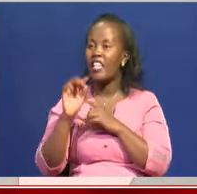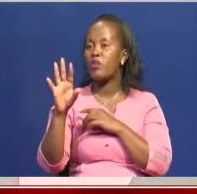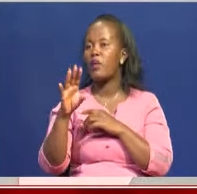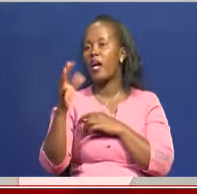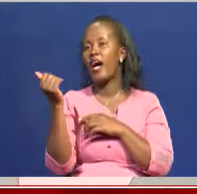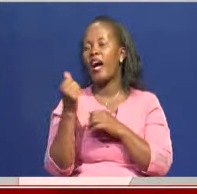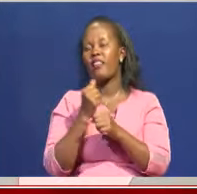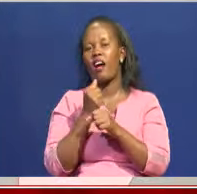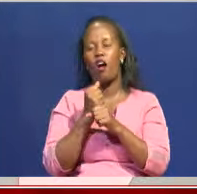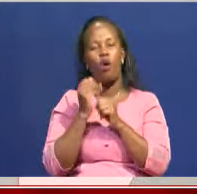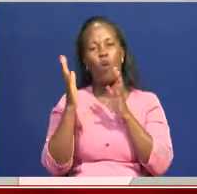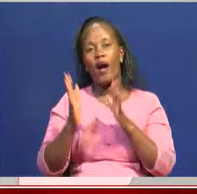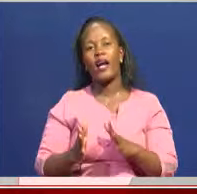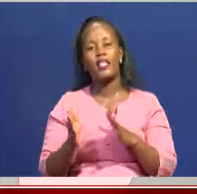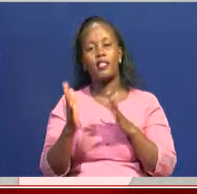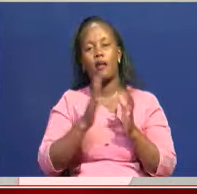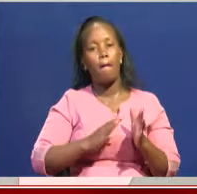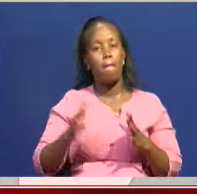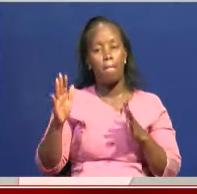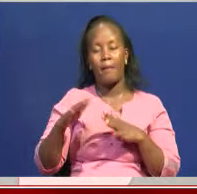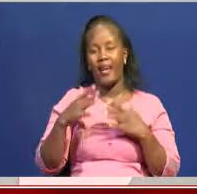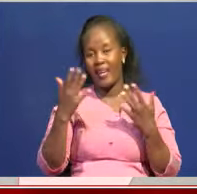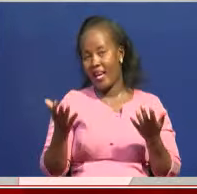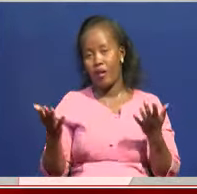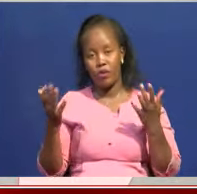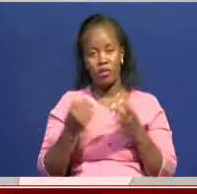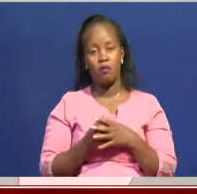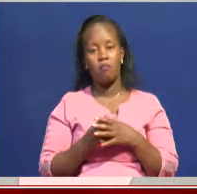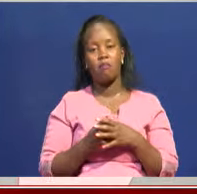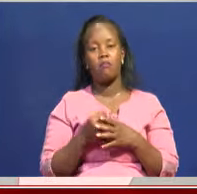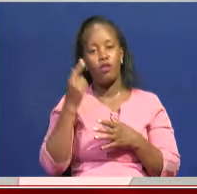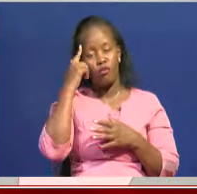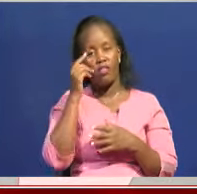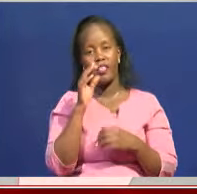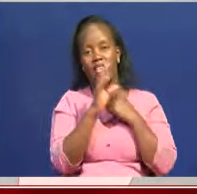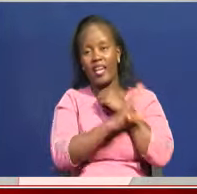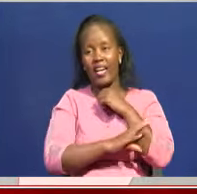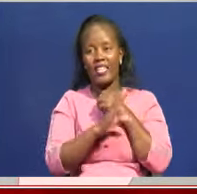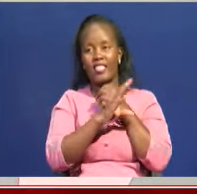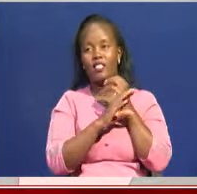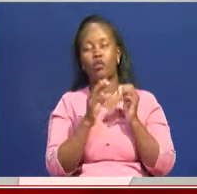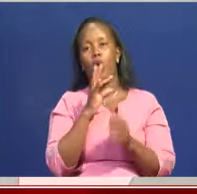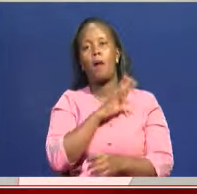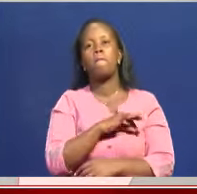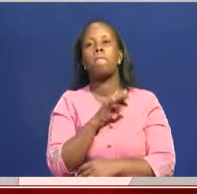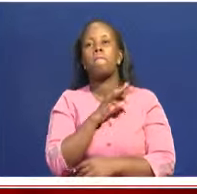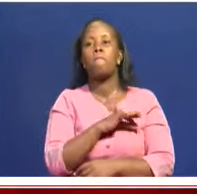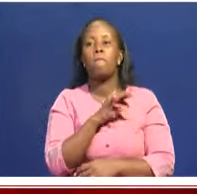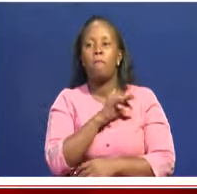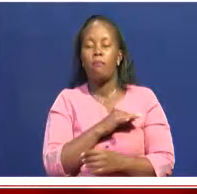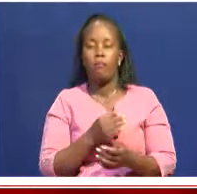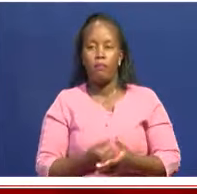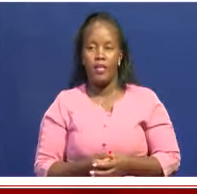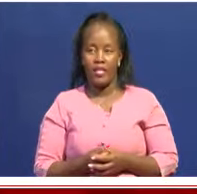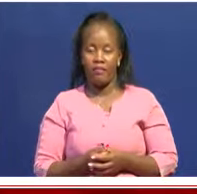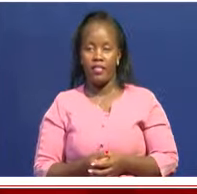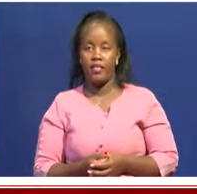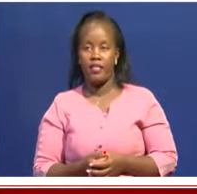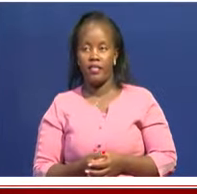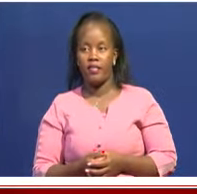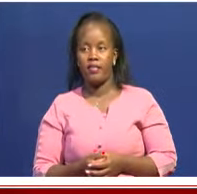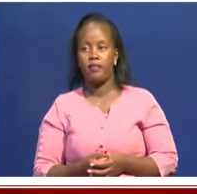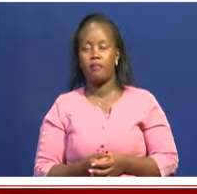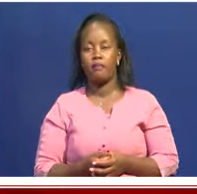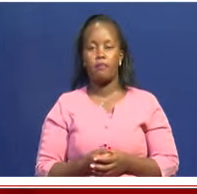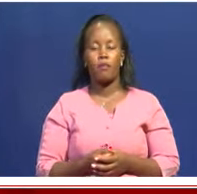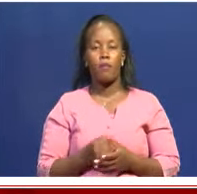government, plan to capitalize on this, at least for the country to make a die? Yeah. Actually, that's a very good question. Because, you see, we're